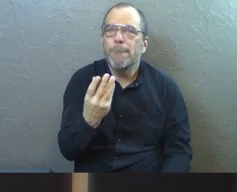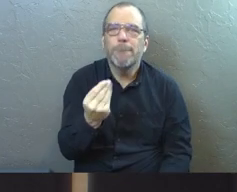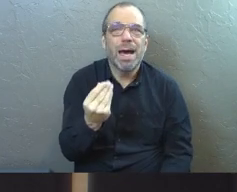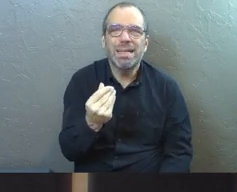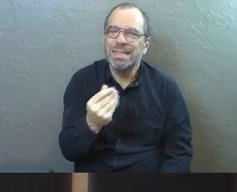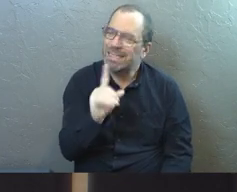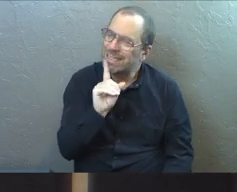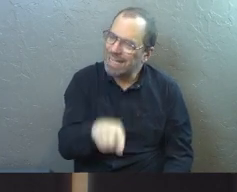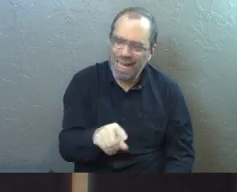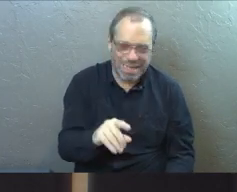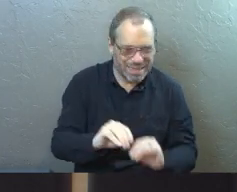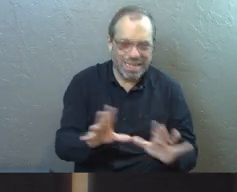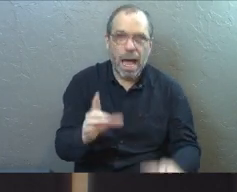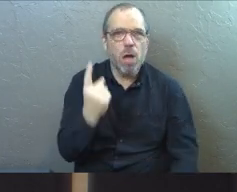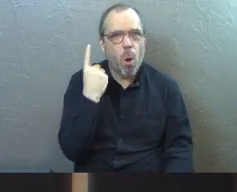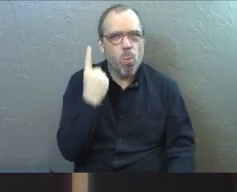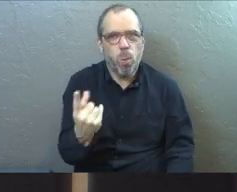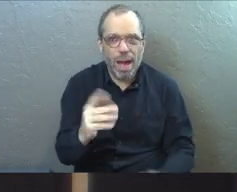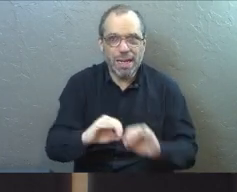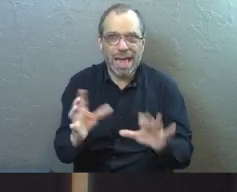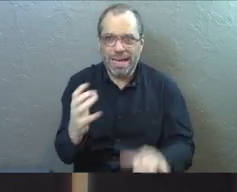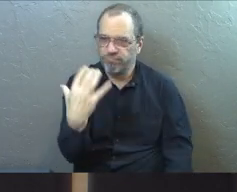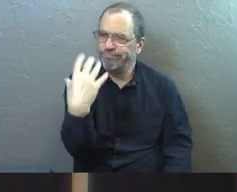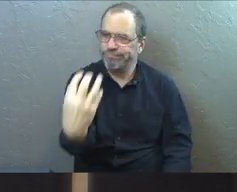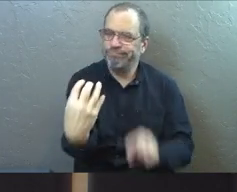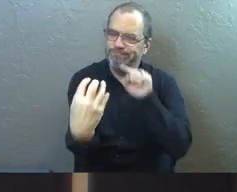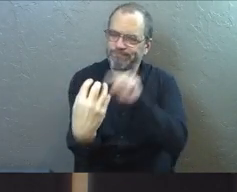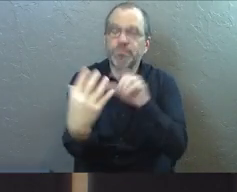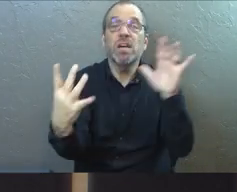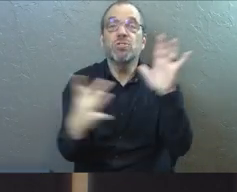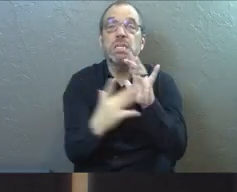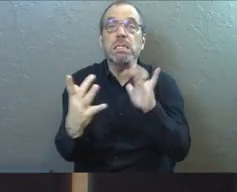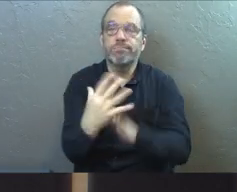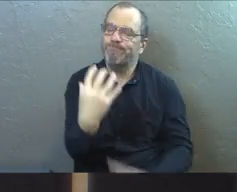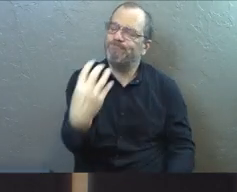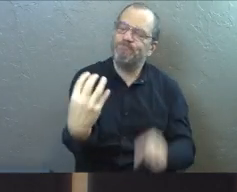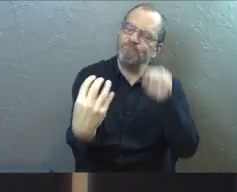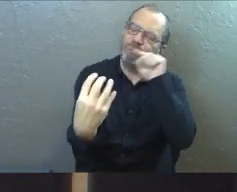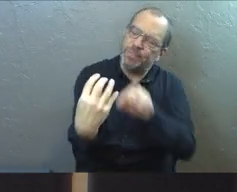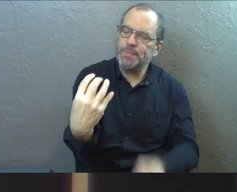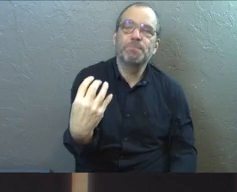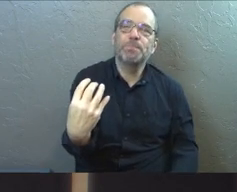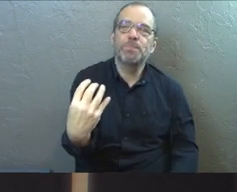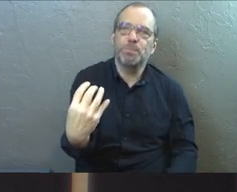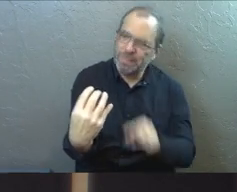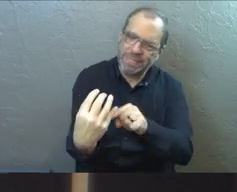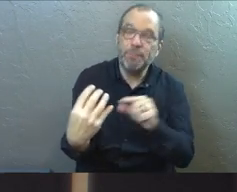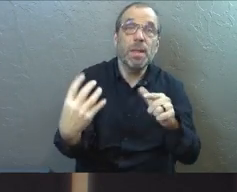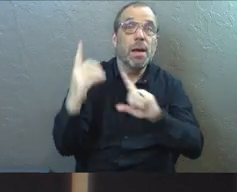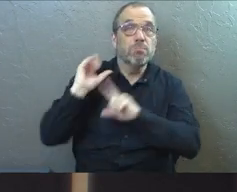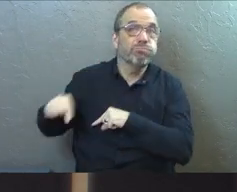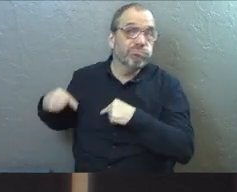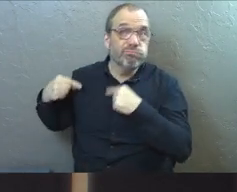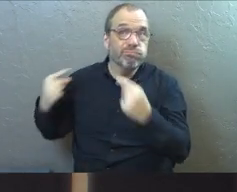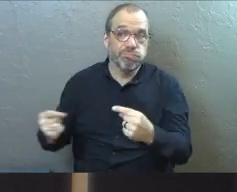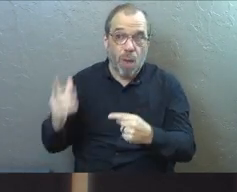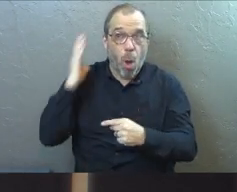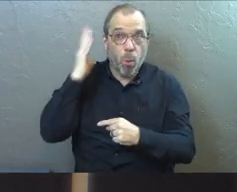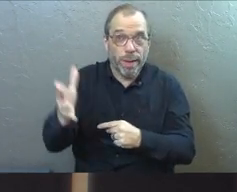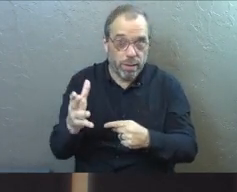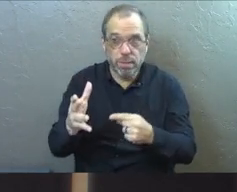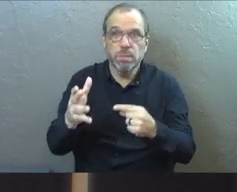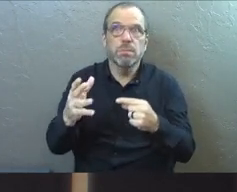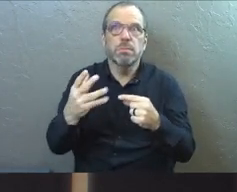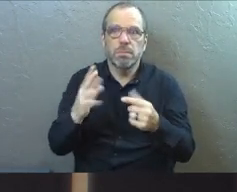Money's not the light of the world. There's one light, and it is Jesus. Jesus is the light of the world. He always has been. He is, and he